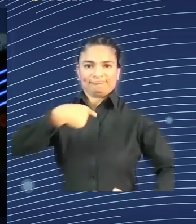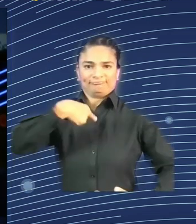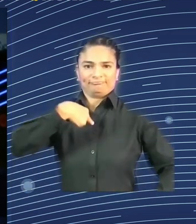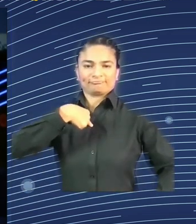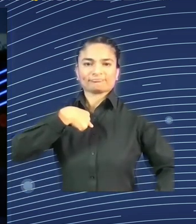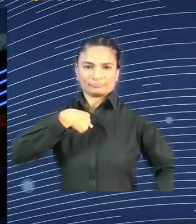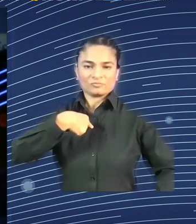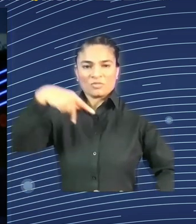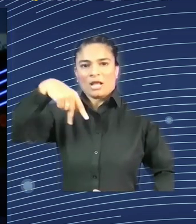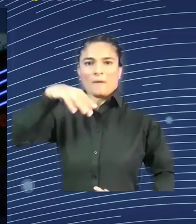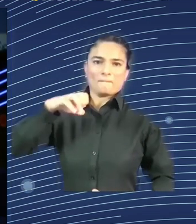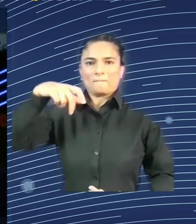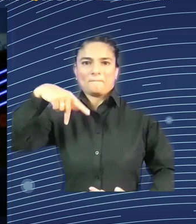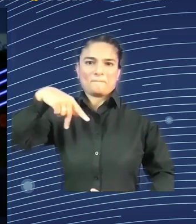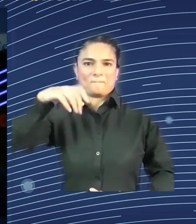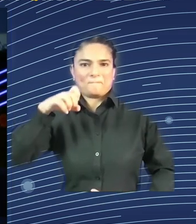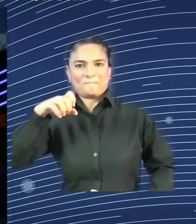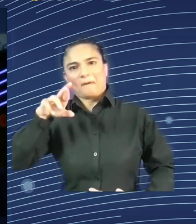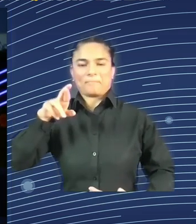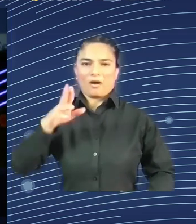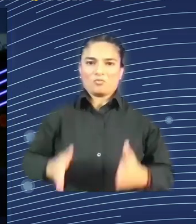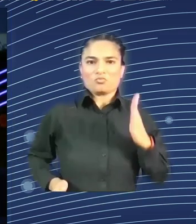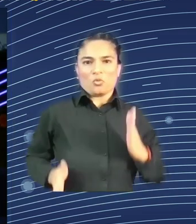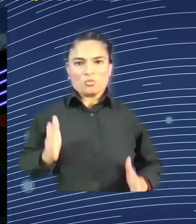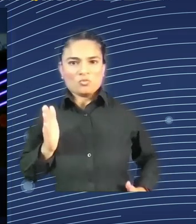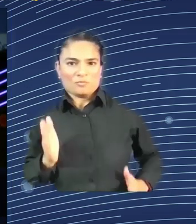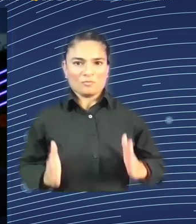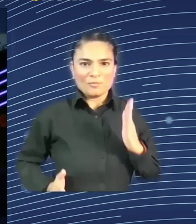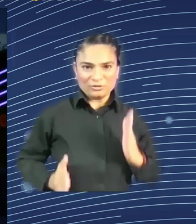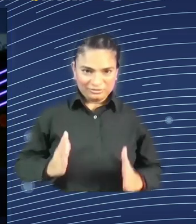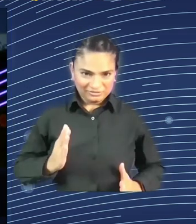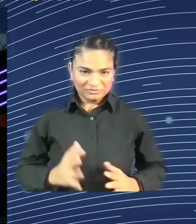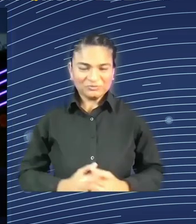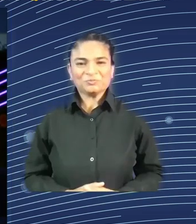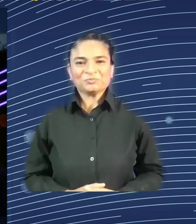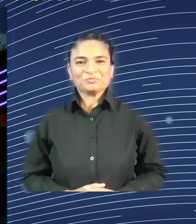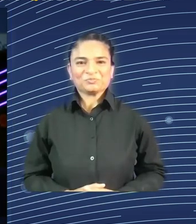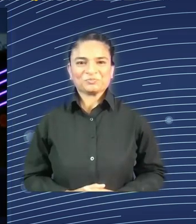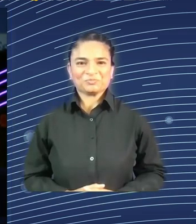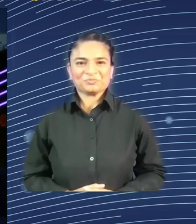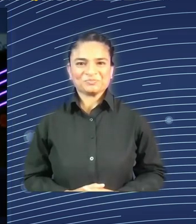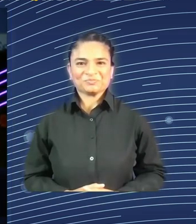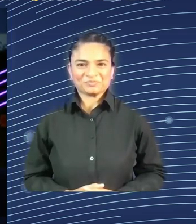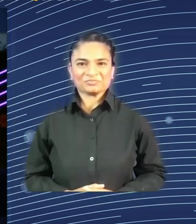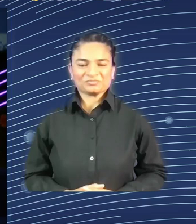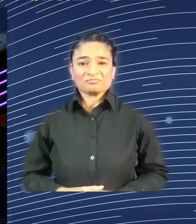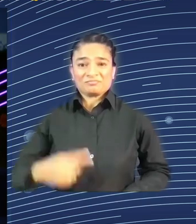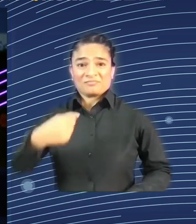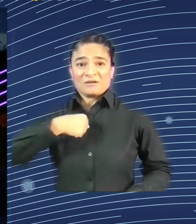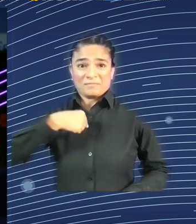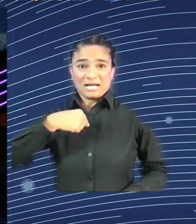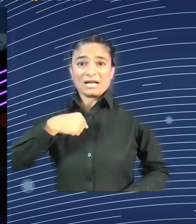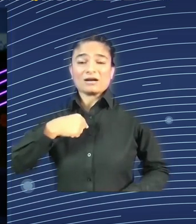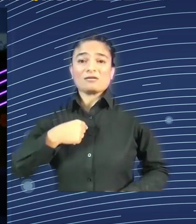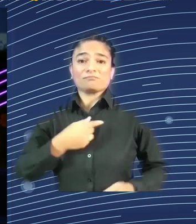human terms, I come from a single-parent household. I have around 27,000 brothers and sisters, out